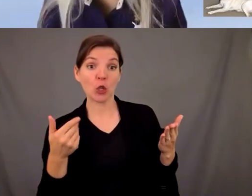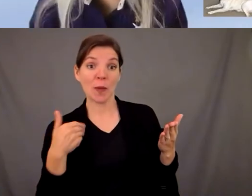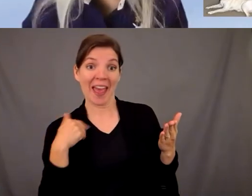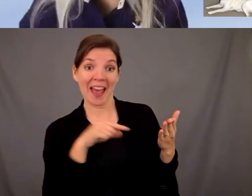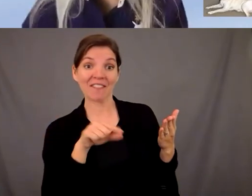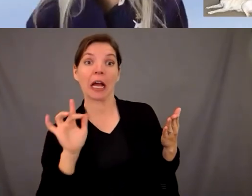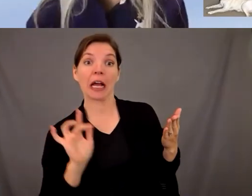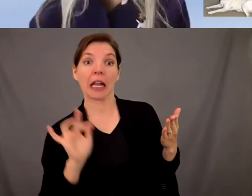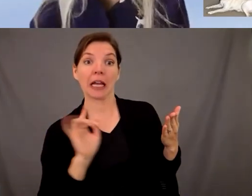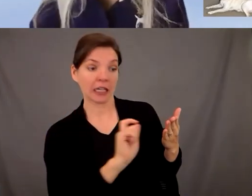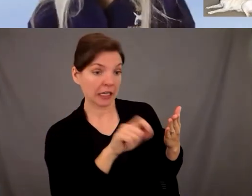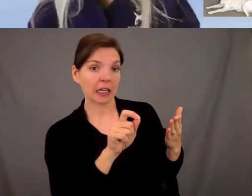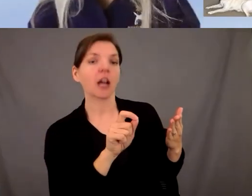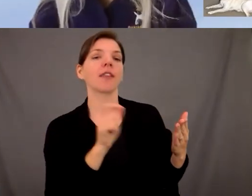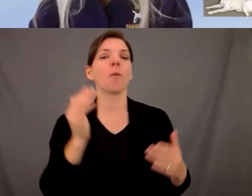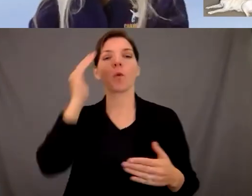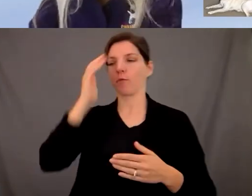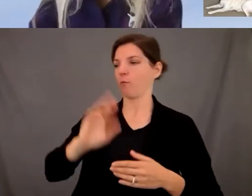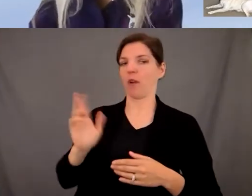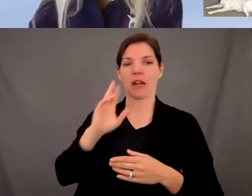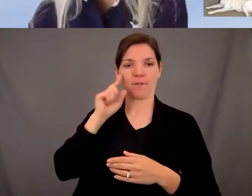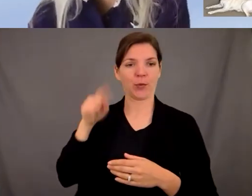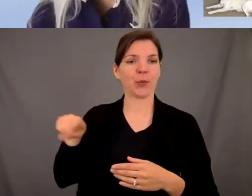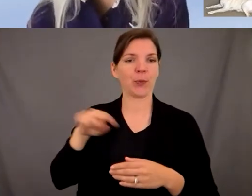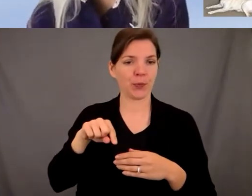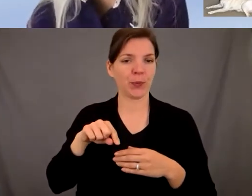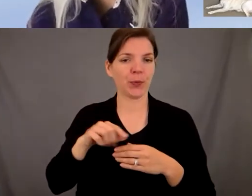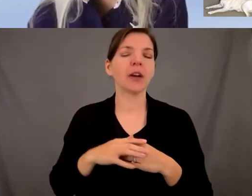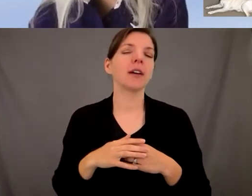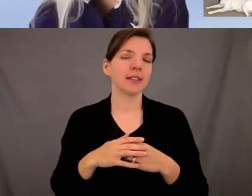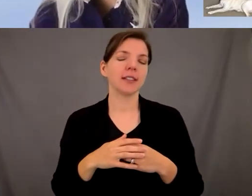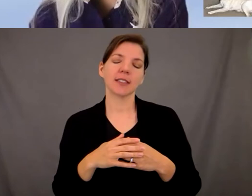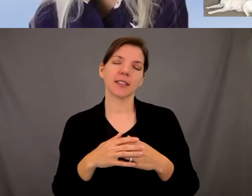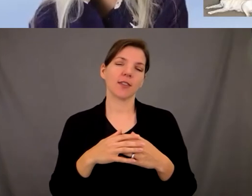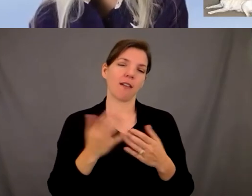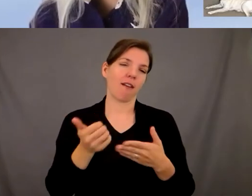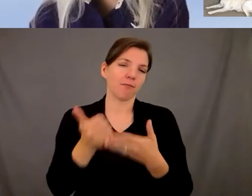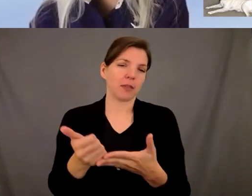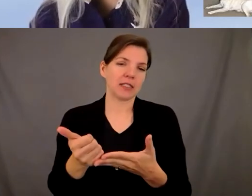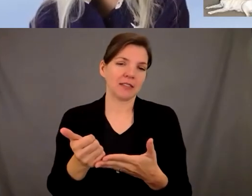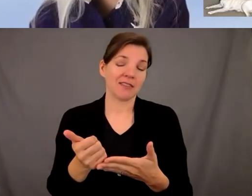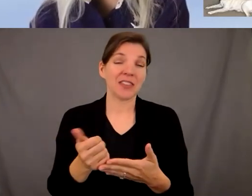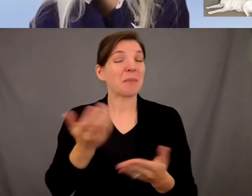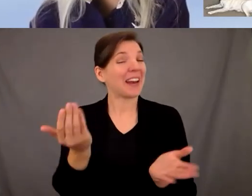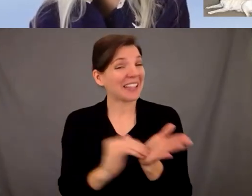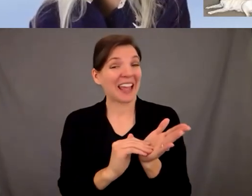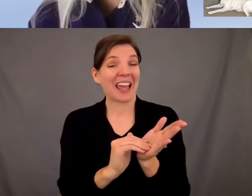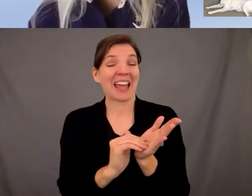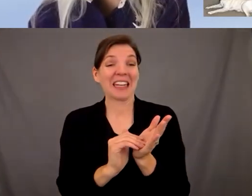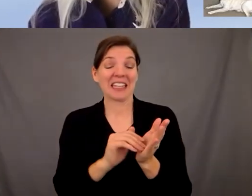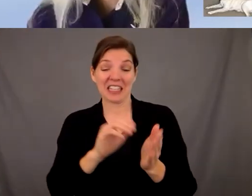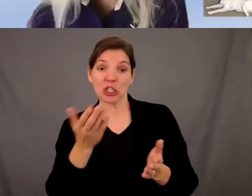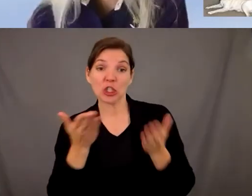seats or the you know bigger seats so but you you cannot uh segregate service animals